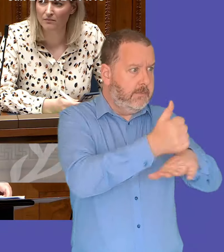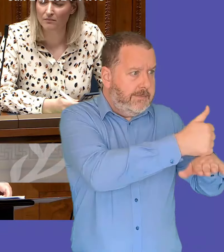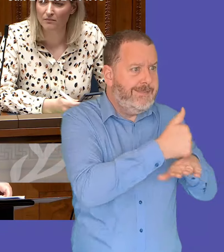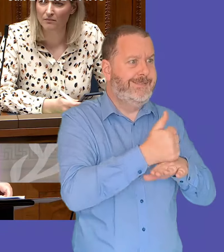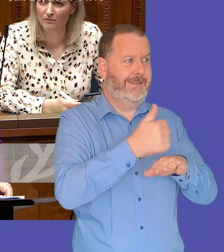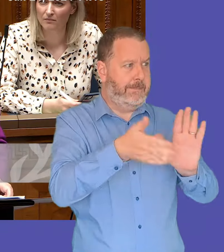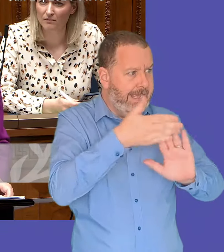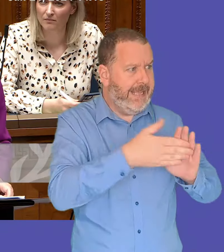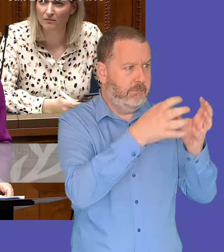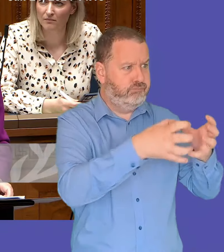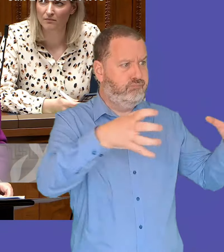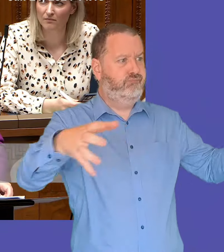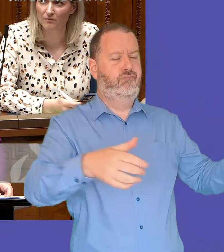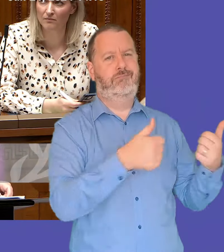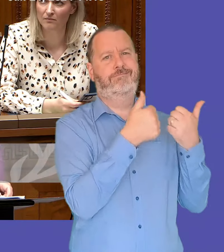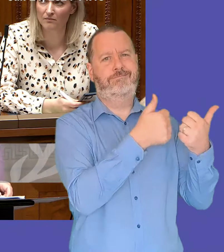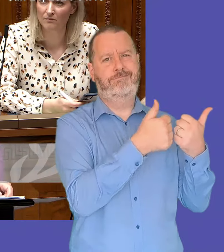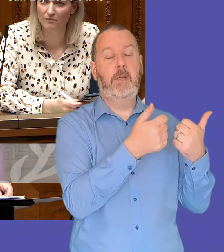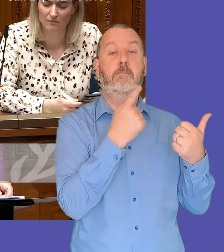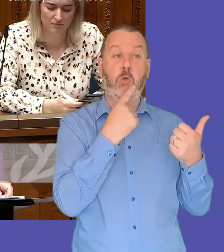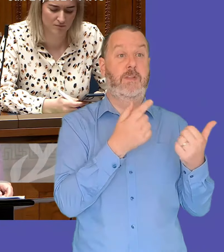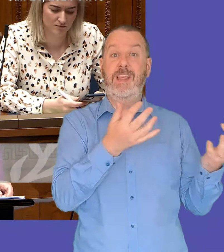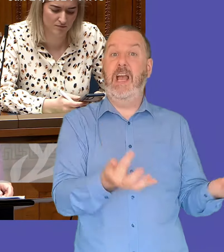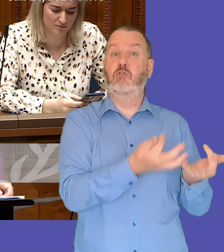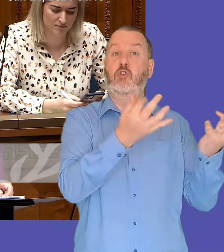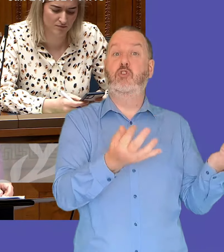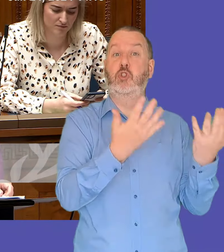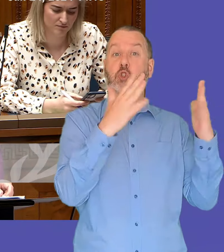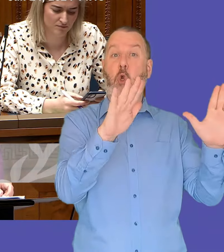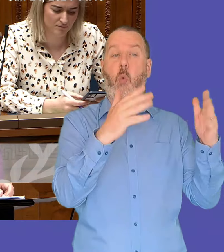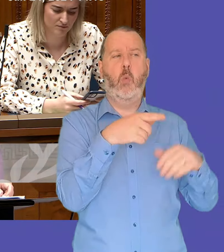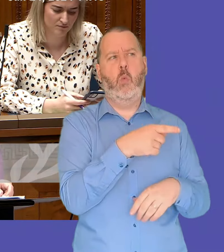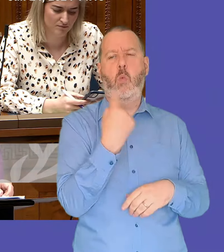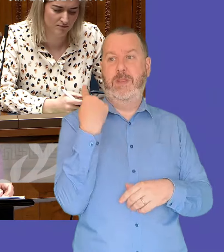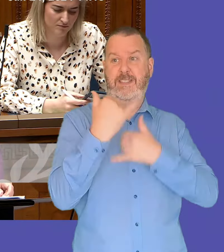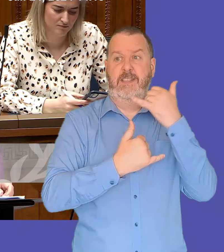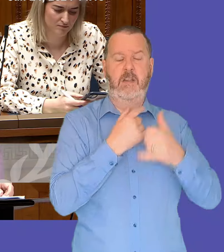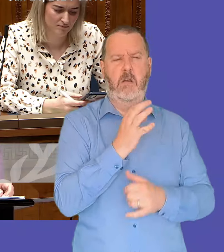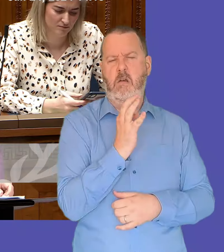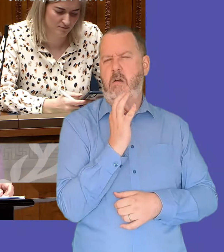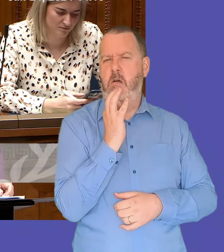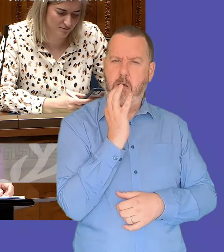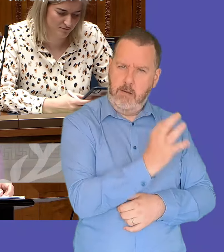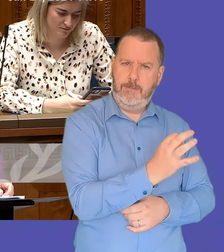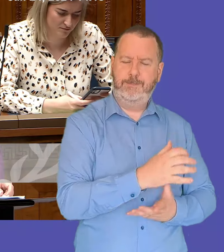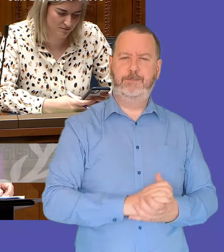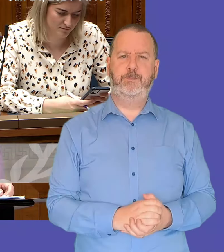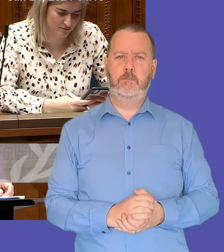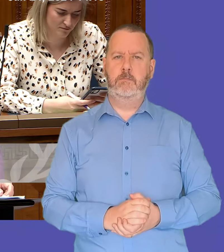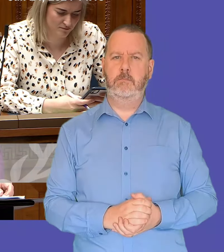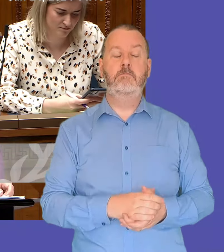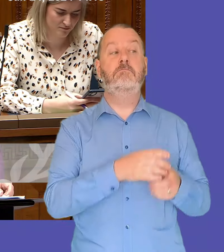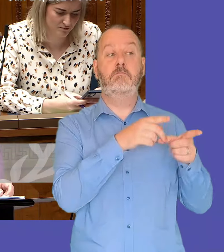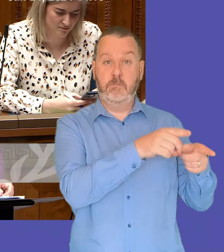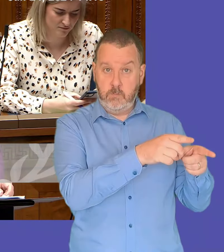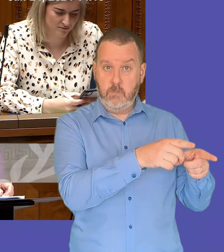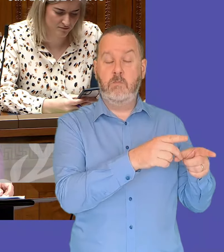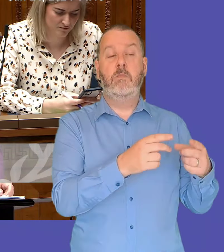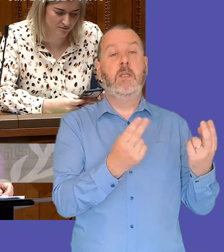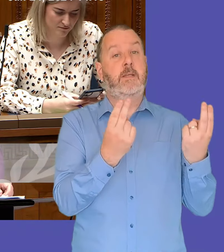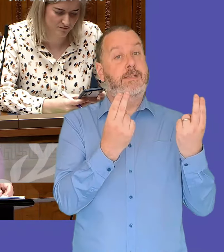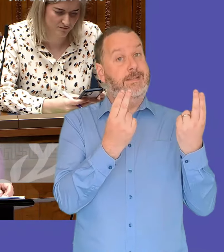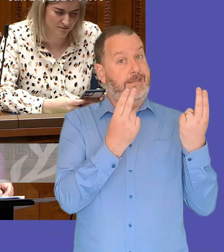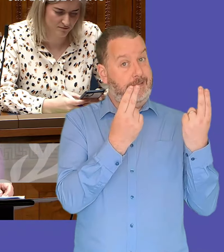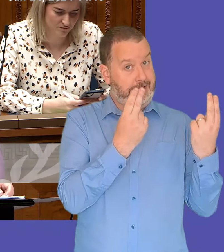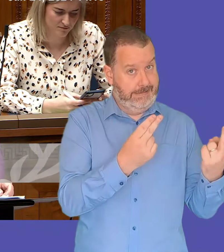say that um just to say the agriculture show excelled again um this year but we need to match the potential um of the site with a